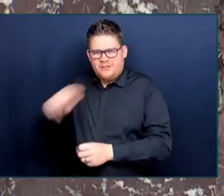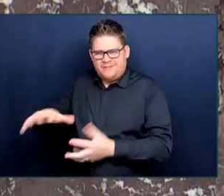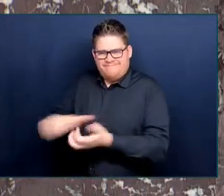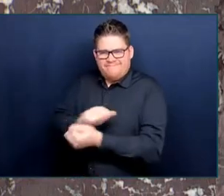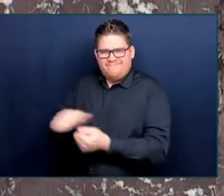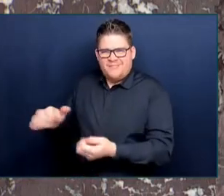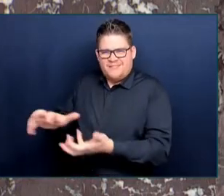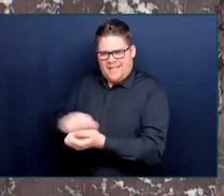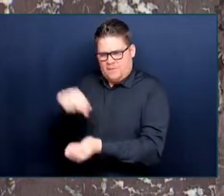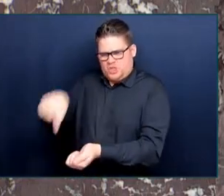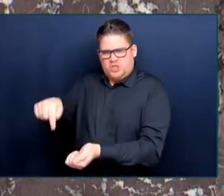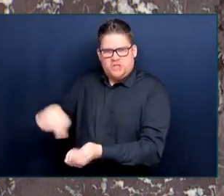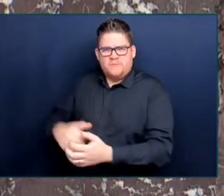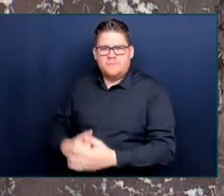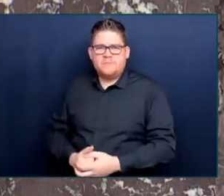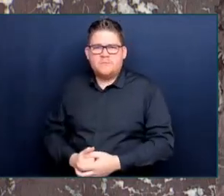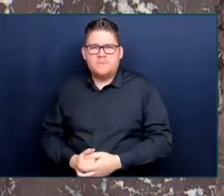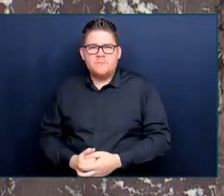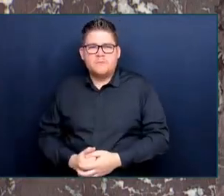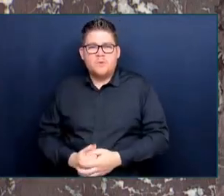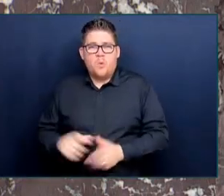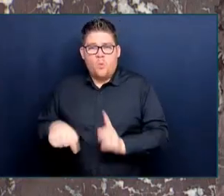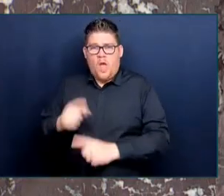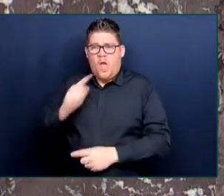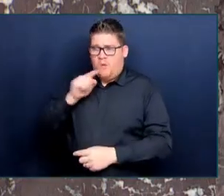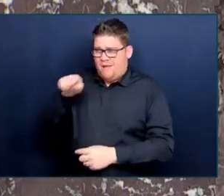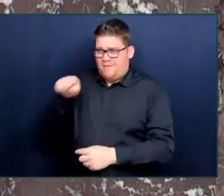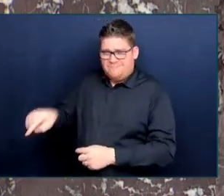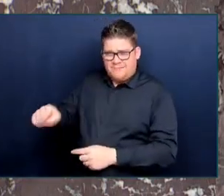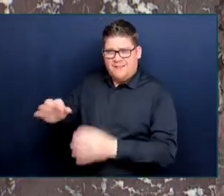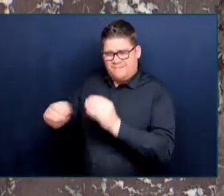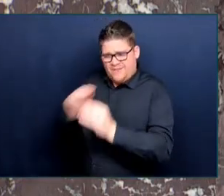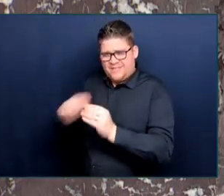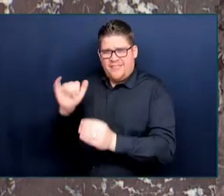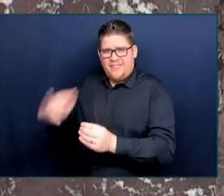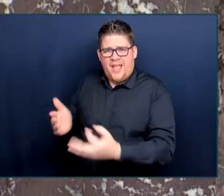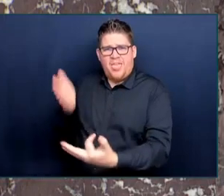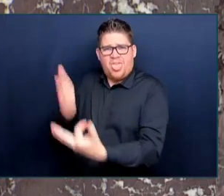the Premier fix the damage he's done opposing the Single Mothers Alliance?